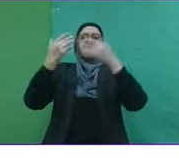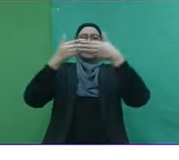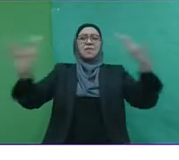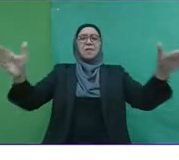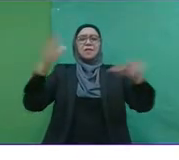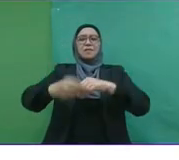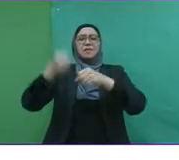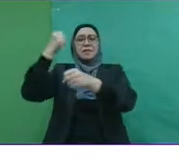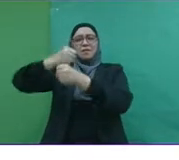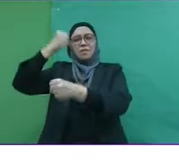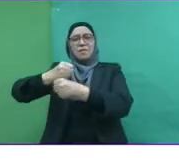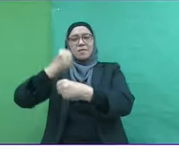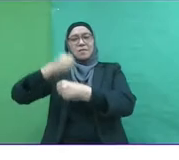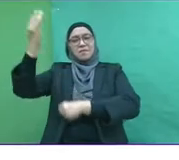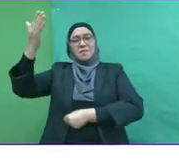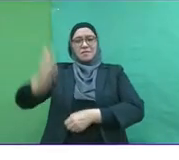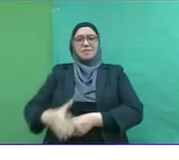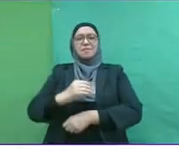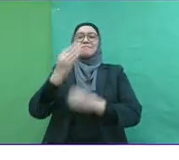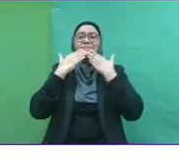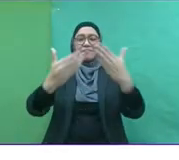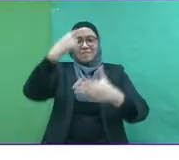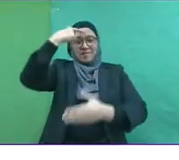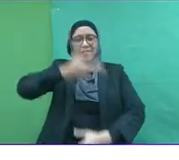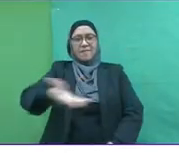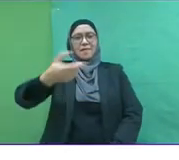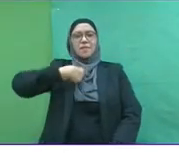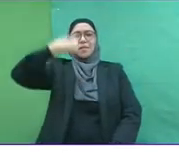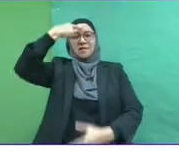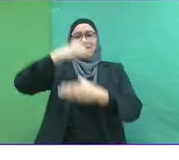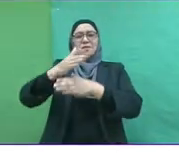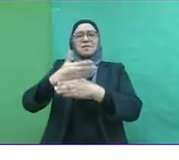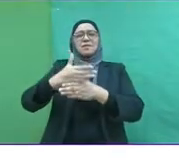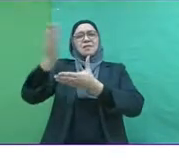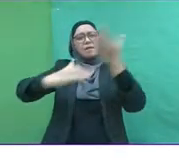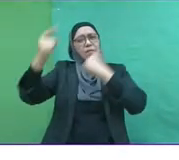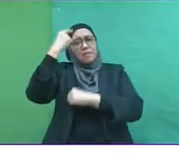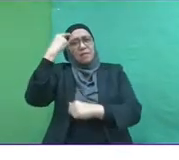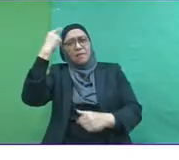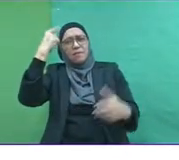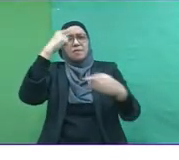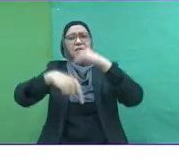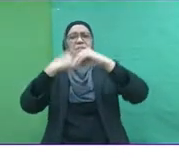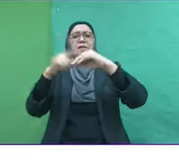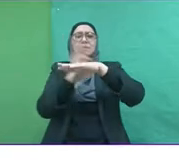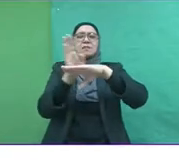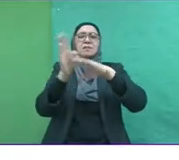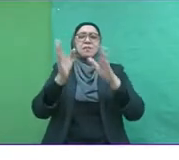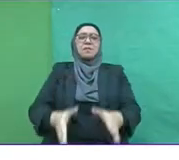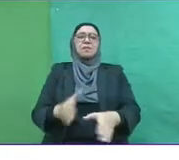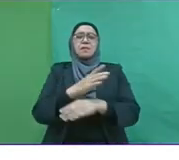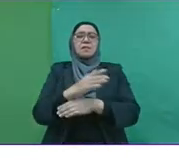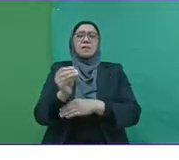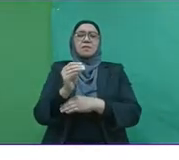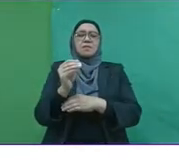Public Employment Symposium. Thank you for inviting me to share some thoughts on entrepreneurship.